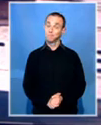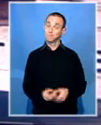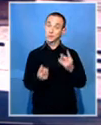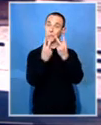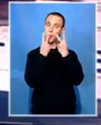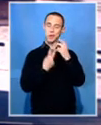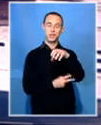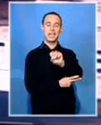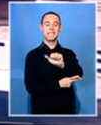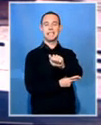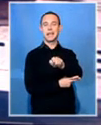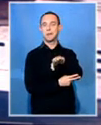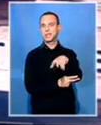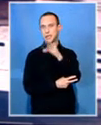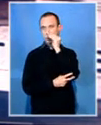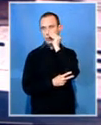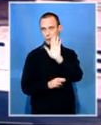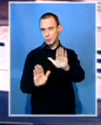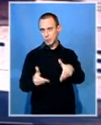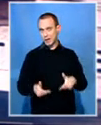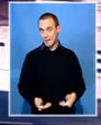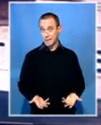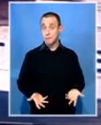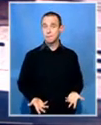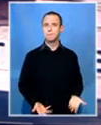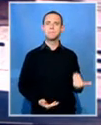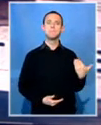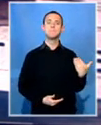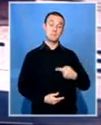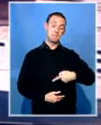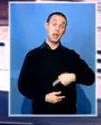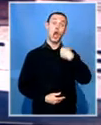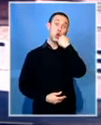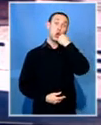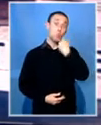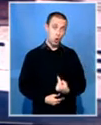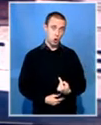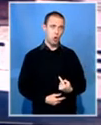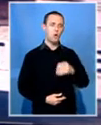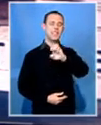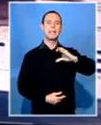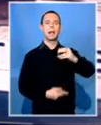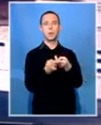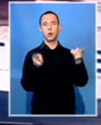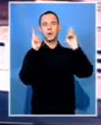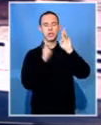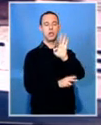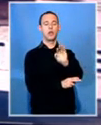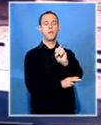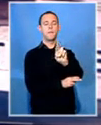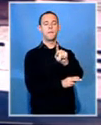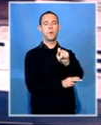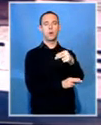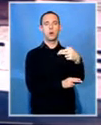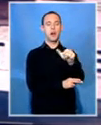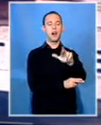Welcome back, you're watching SABC News Prime Time. The 14 Forte University students arrested on charges of housebreaking,